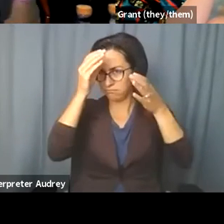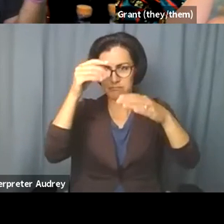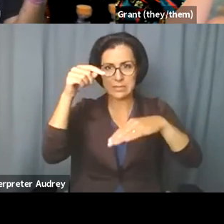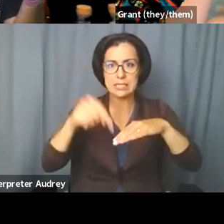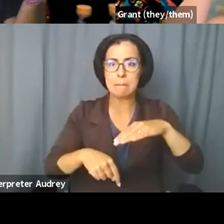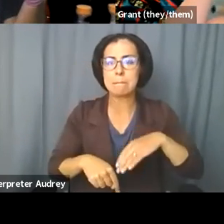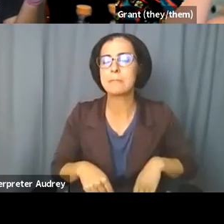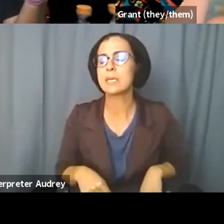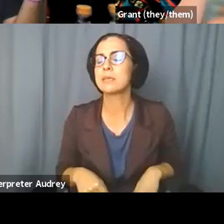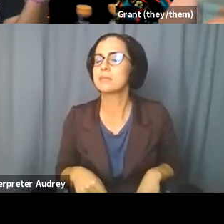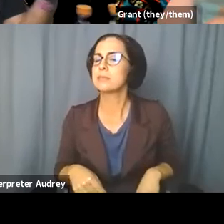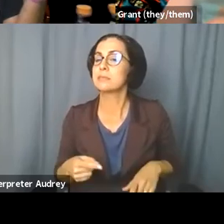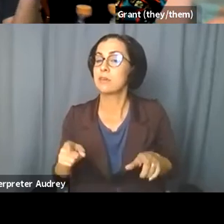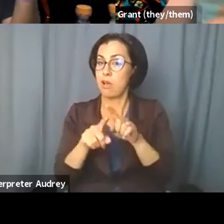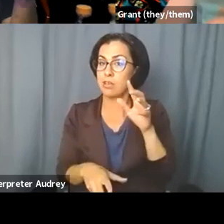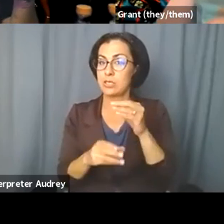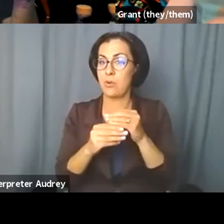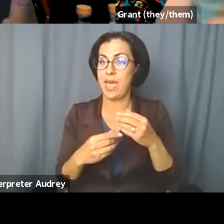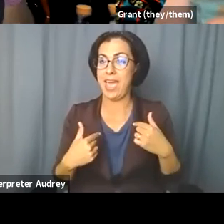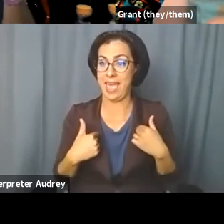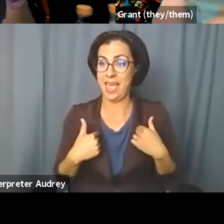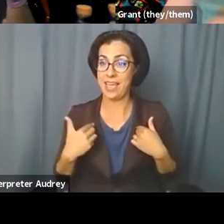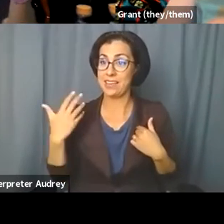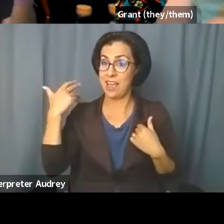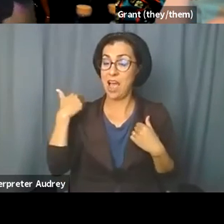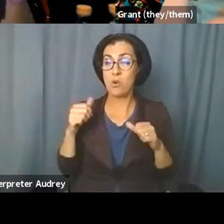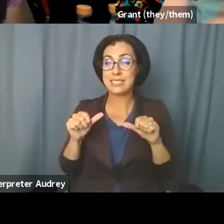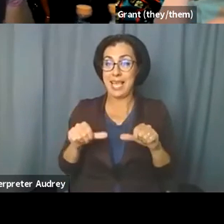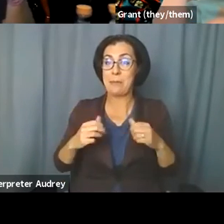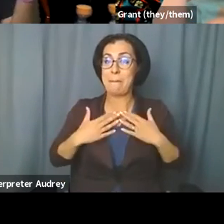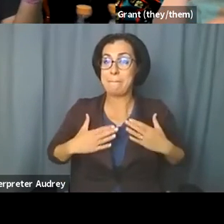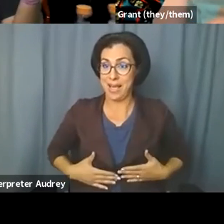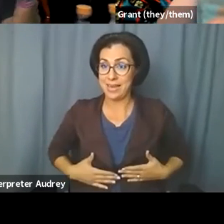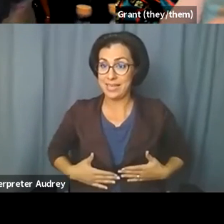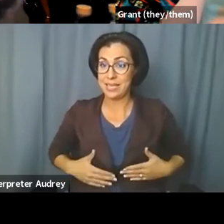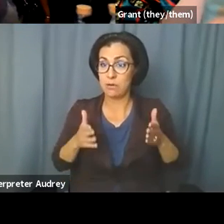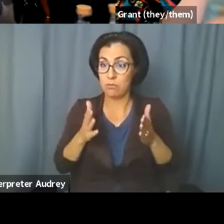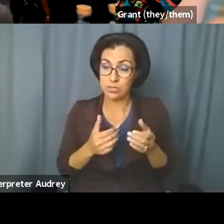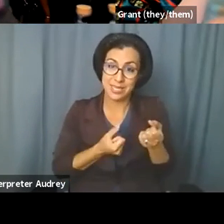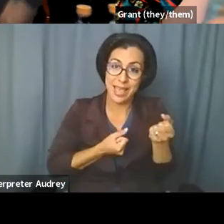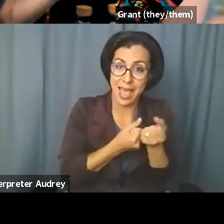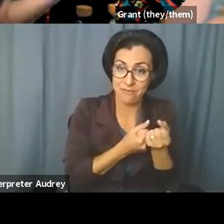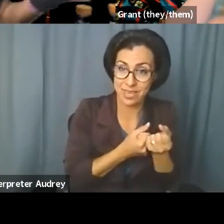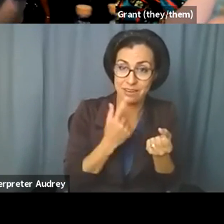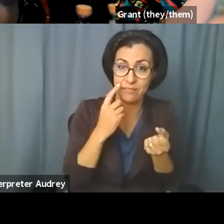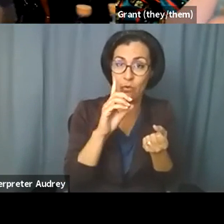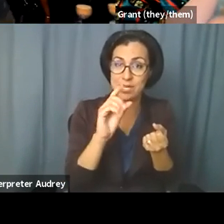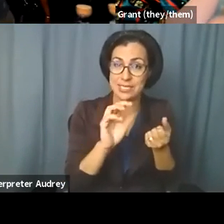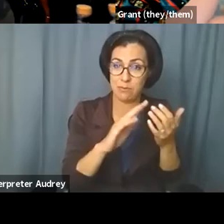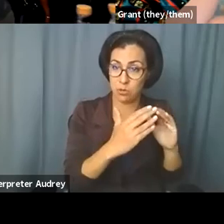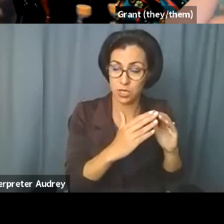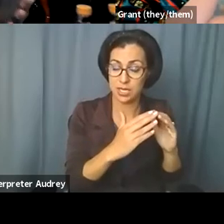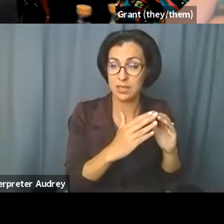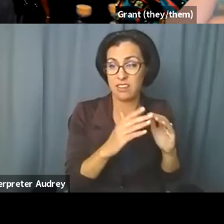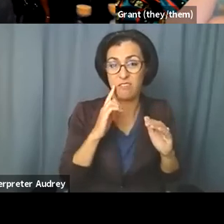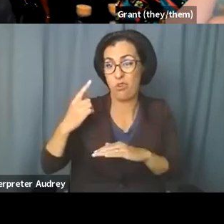this, I was an able-bodied person advocating for disabled community for half of my career.